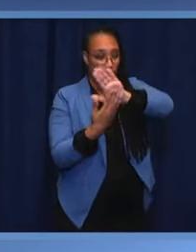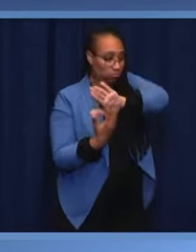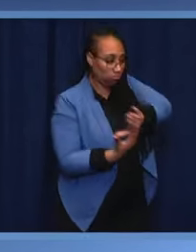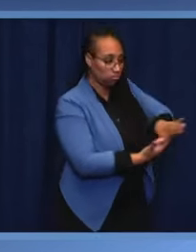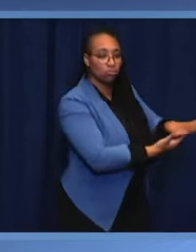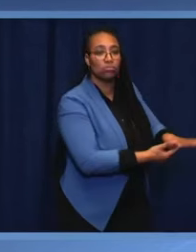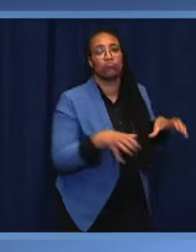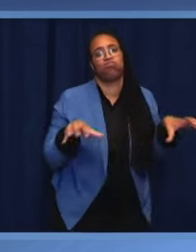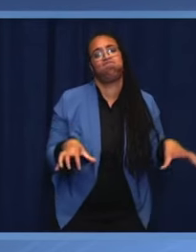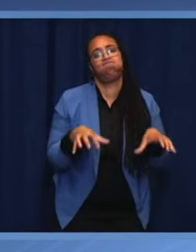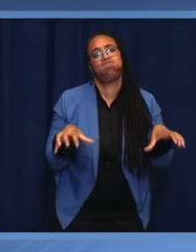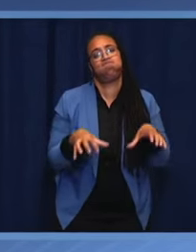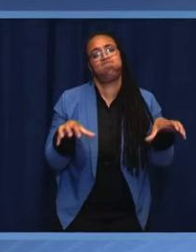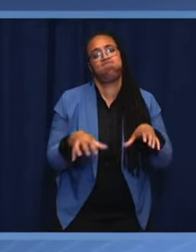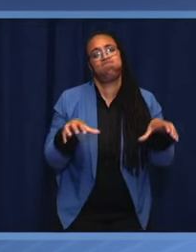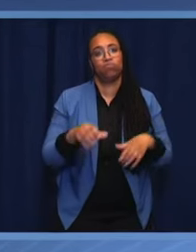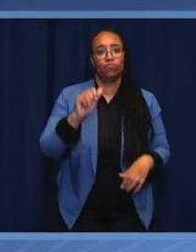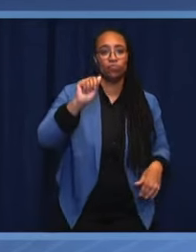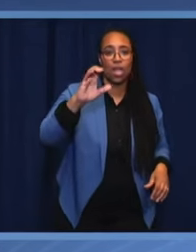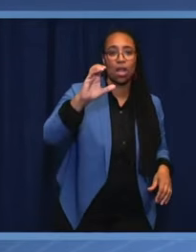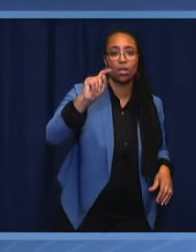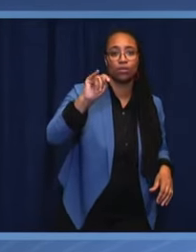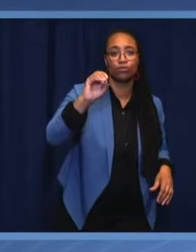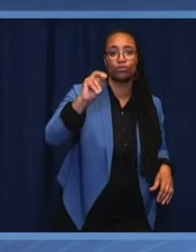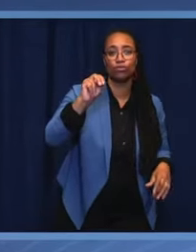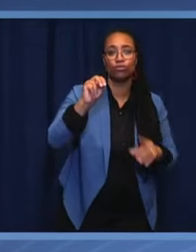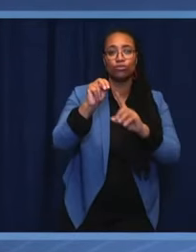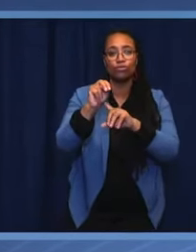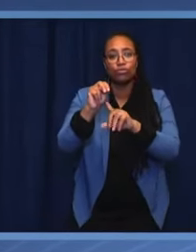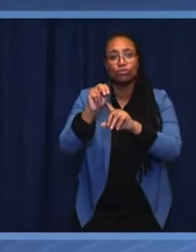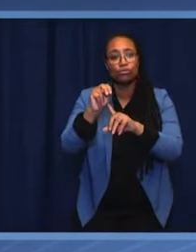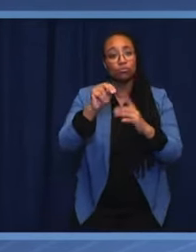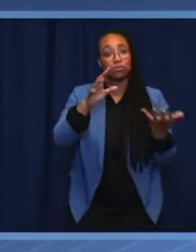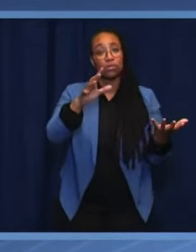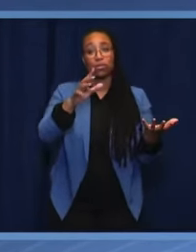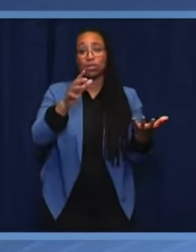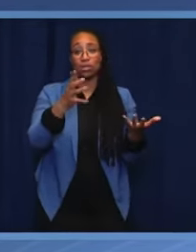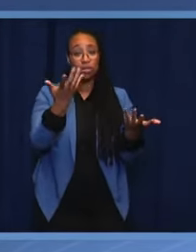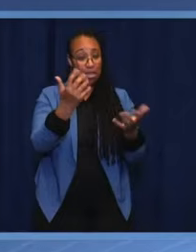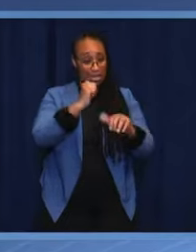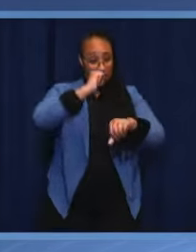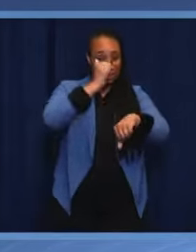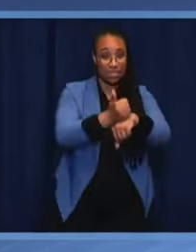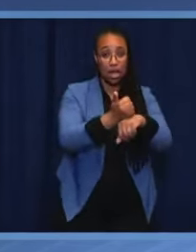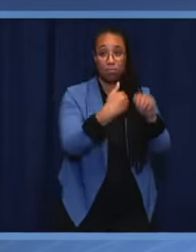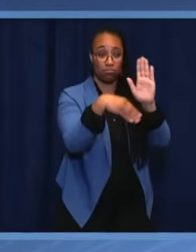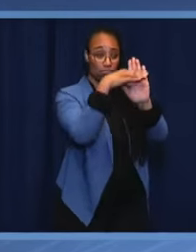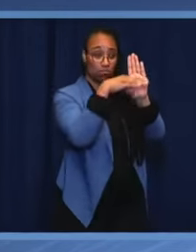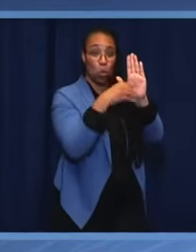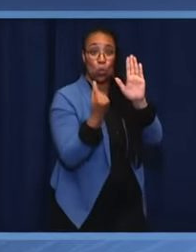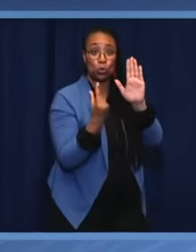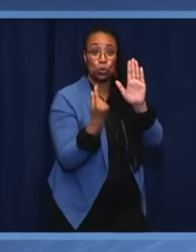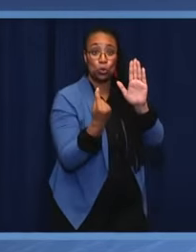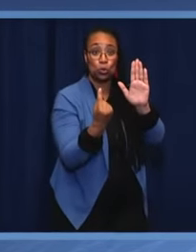unless we implement specific measures to improve the global context. Thank you so much.